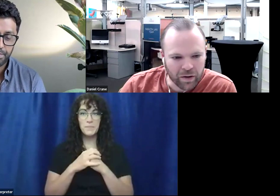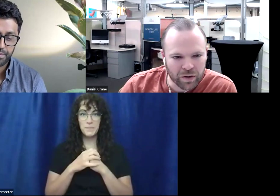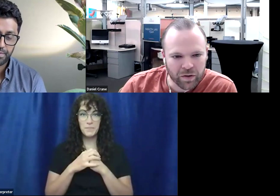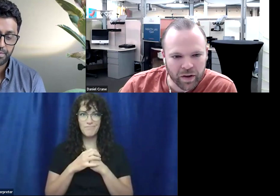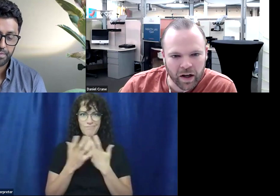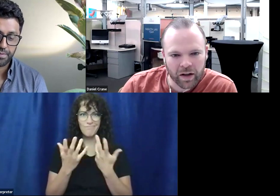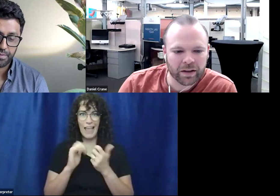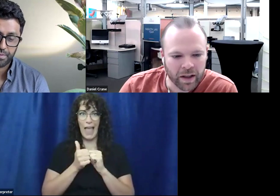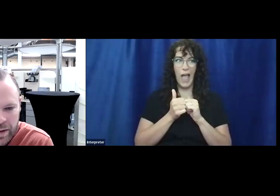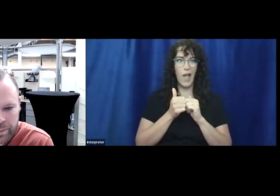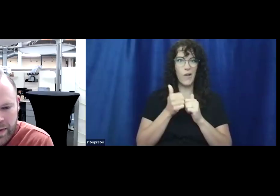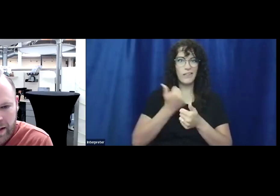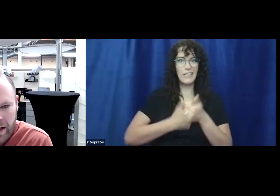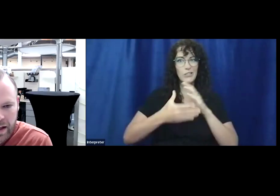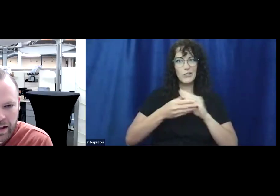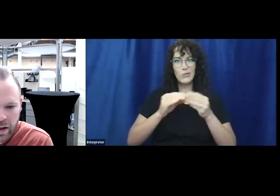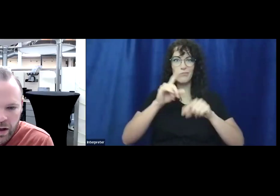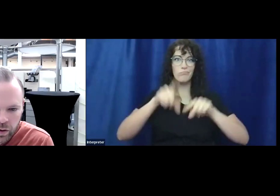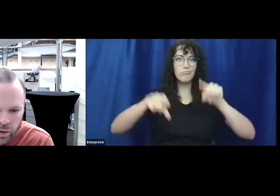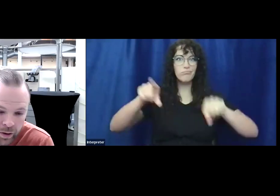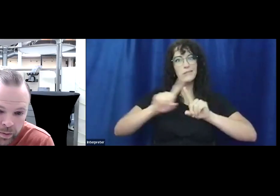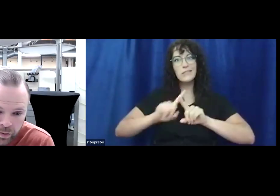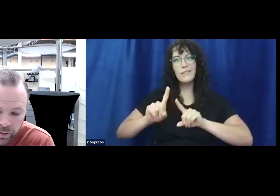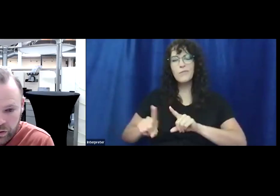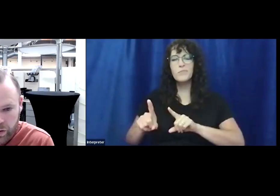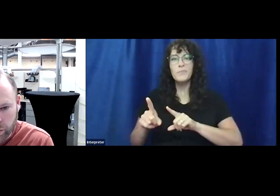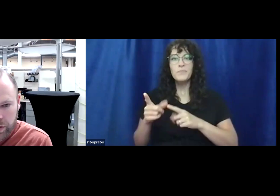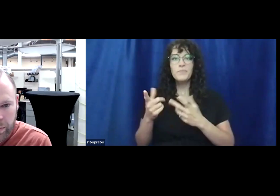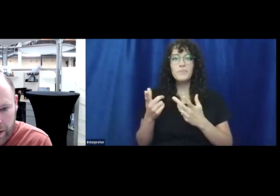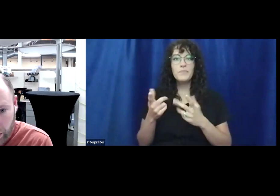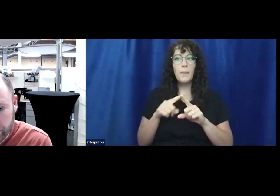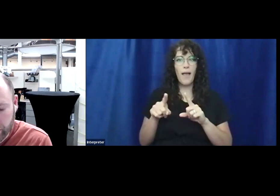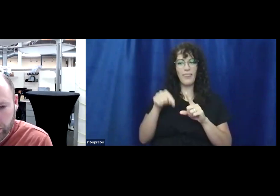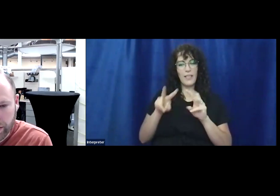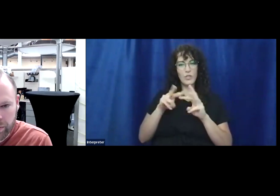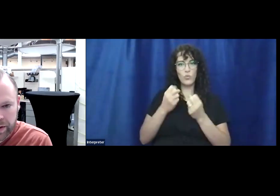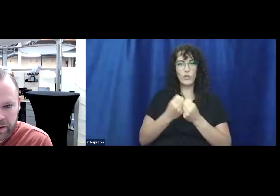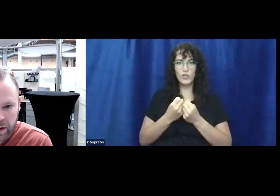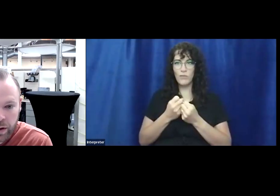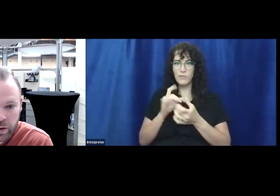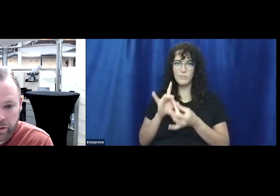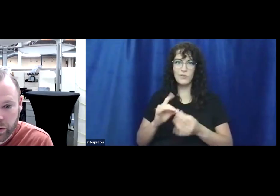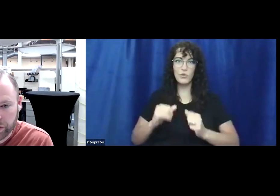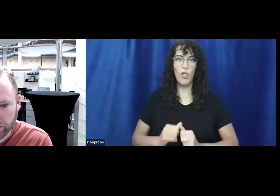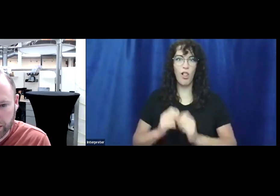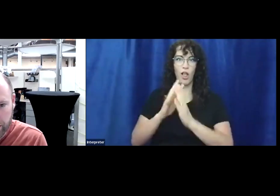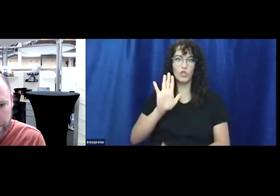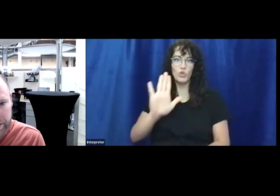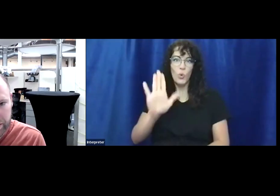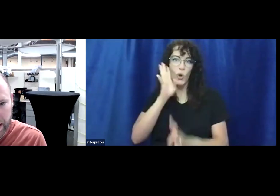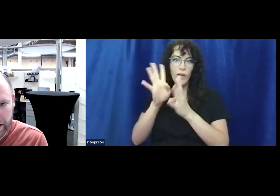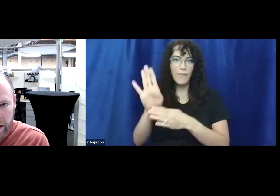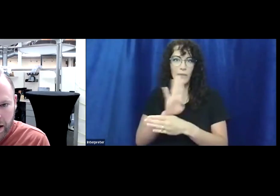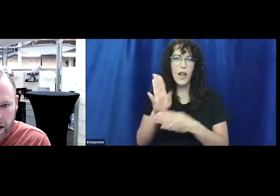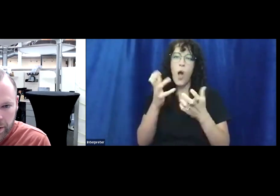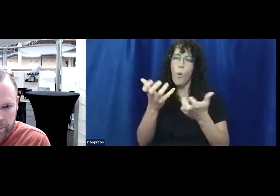and kind of how different they are in the same, uh, you know, in terms of just this workshop being launching your creative business, I want to try to focus really on the